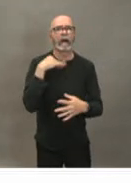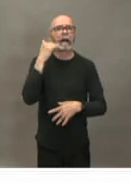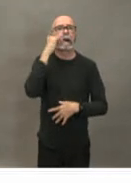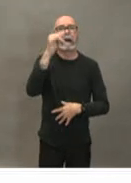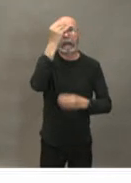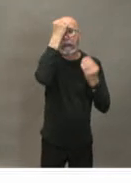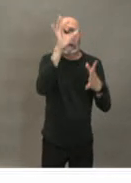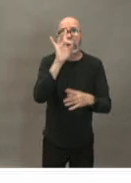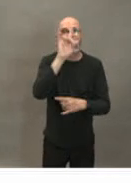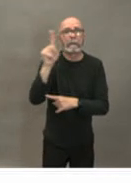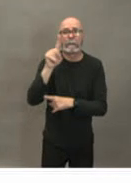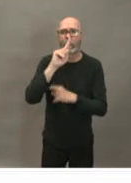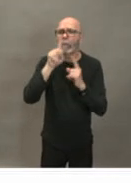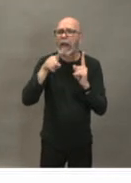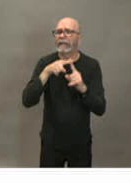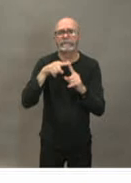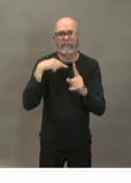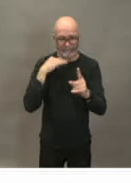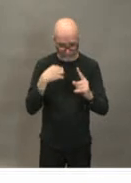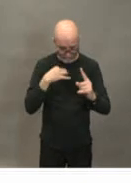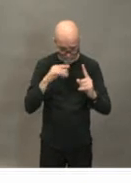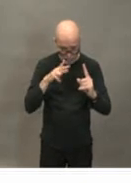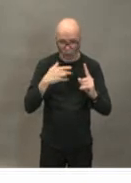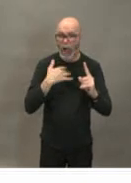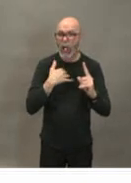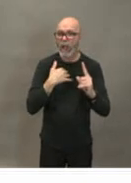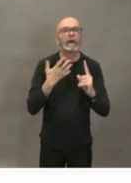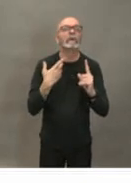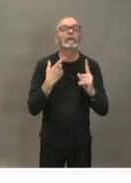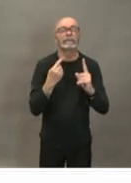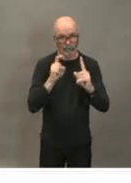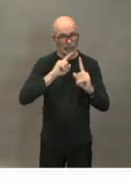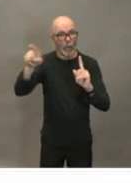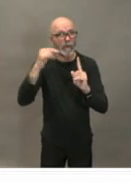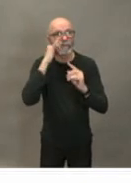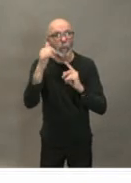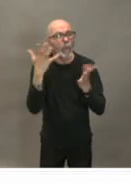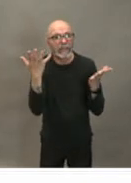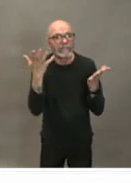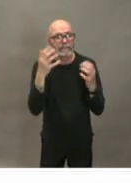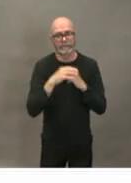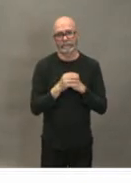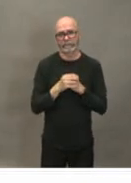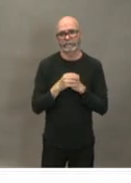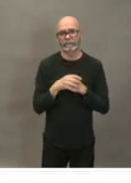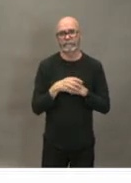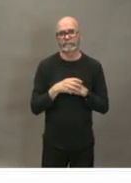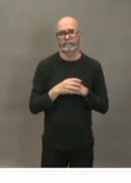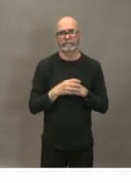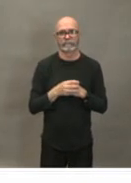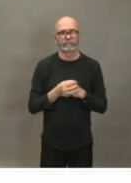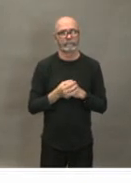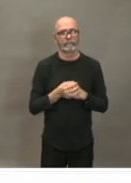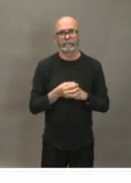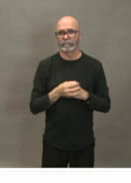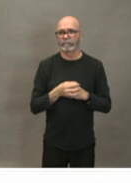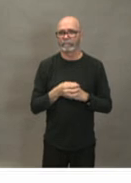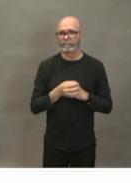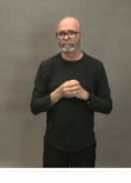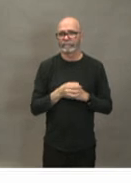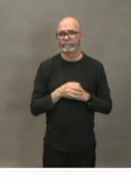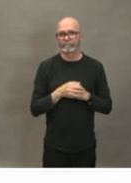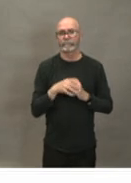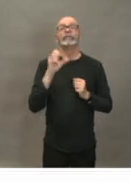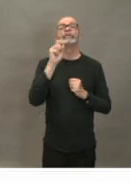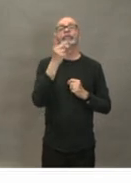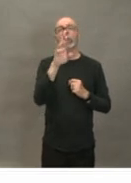when should i do that so uh in general i'm going to try to break that out a little bit and first of all for for